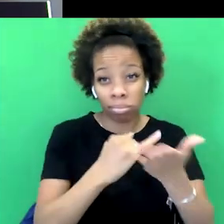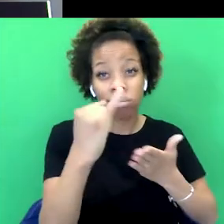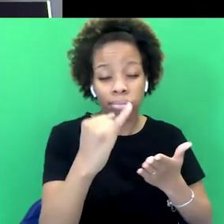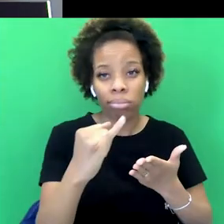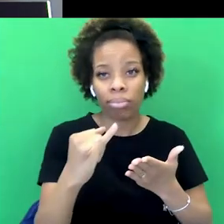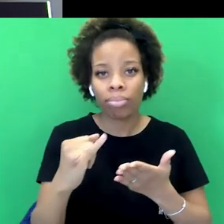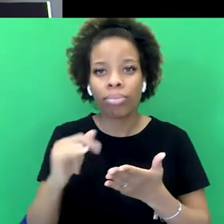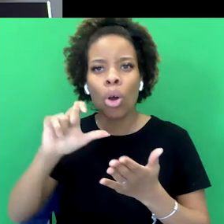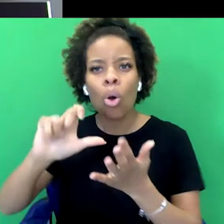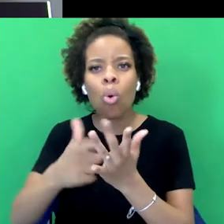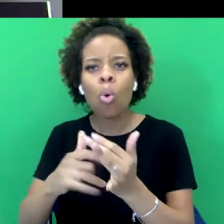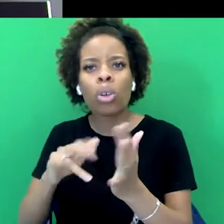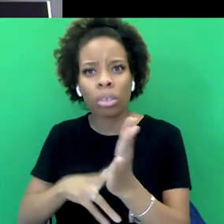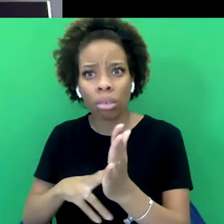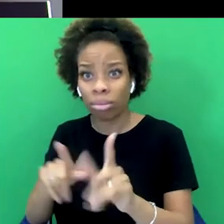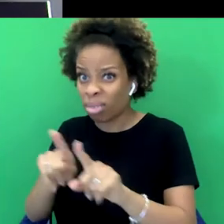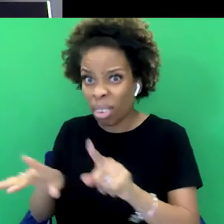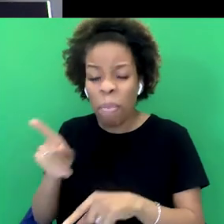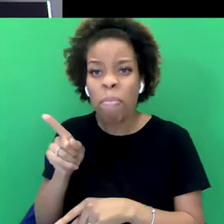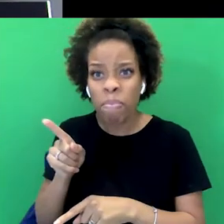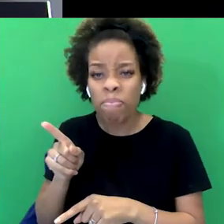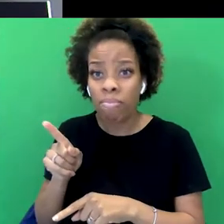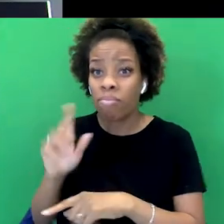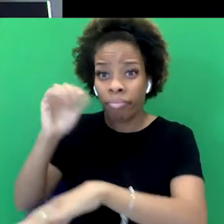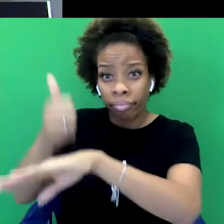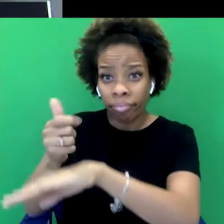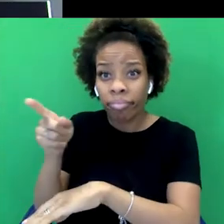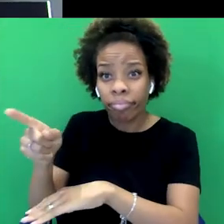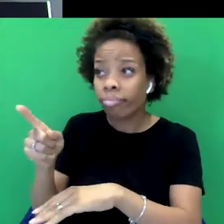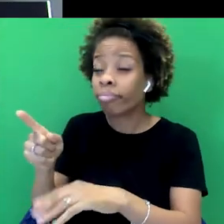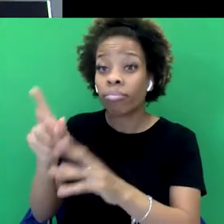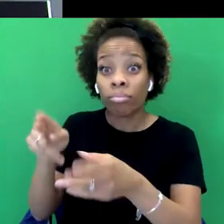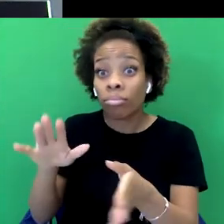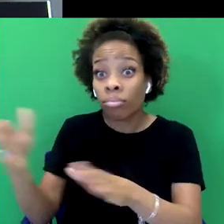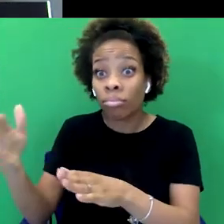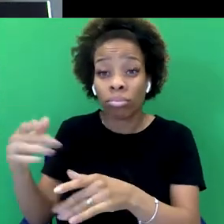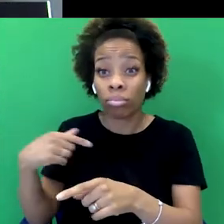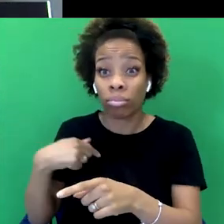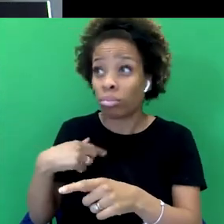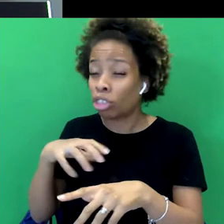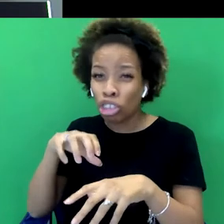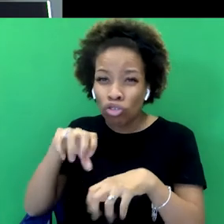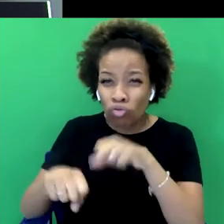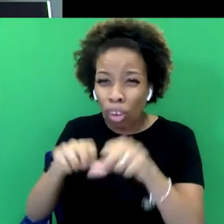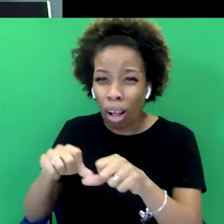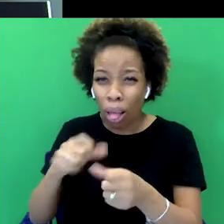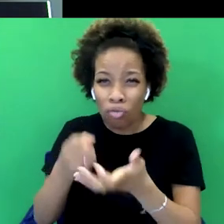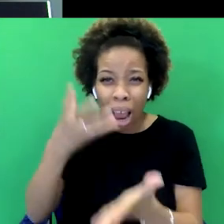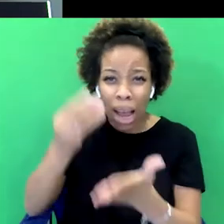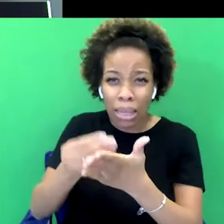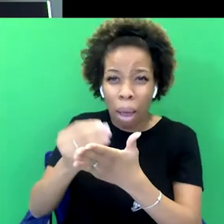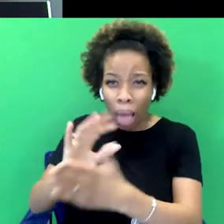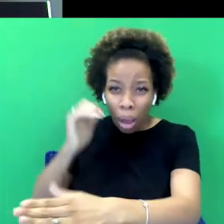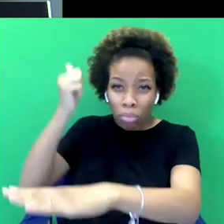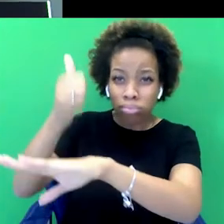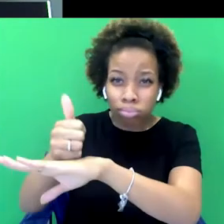who put it up much, so long after he died, Colston died, struggled to raise the money to put it up because Colston wasn't a